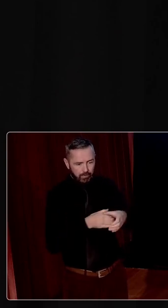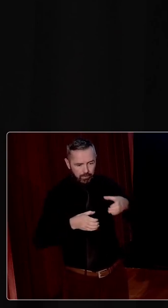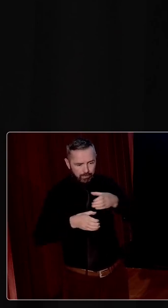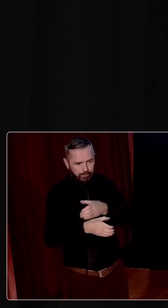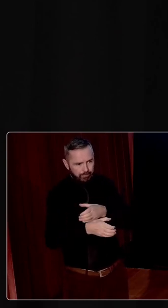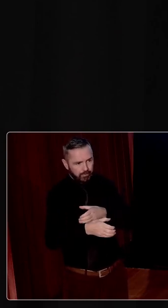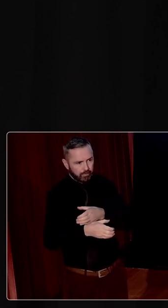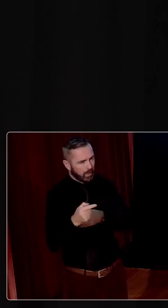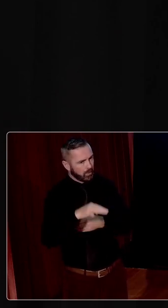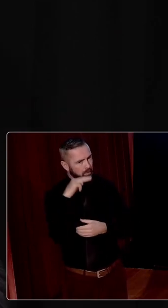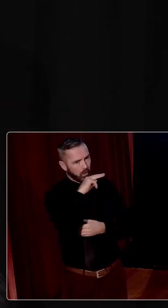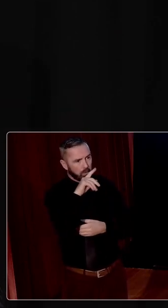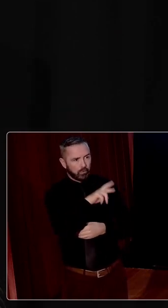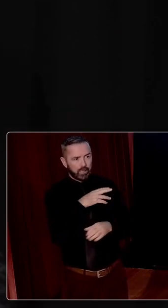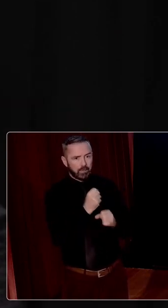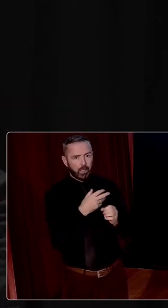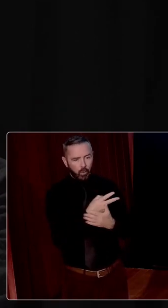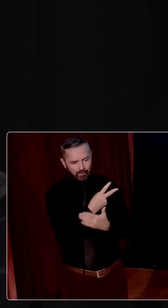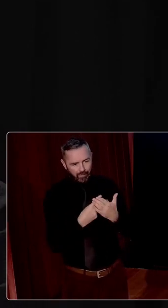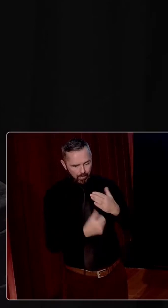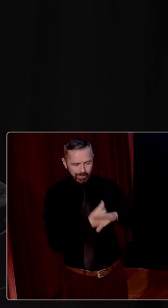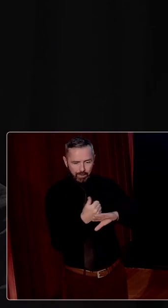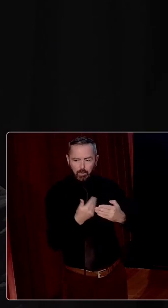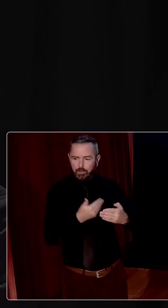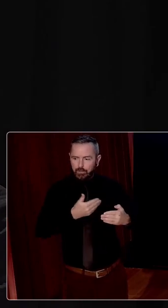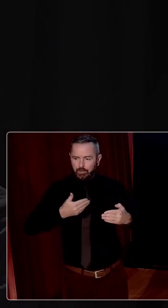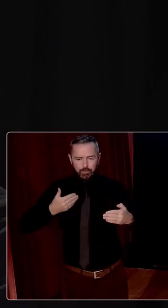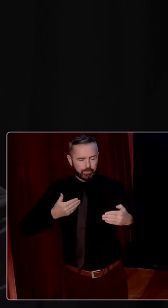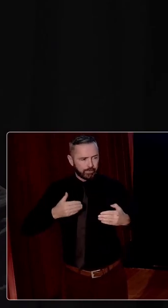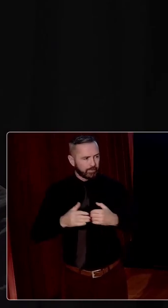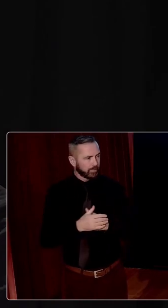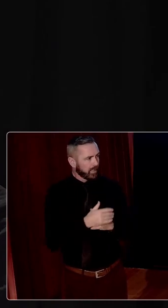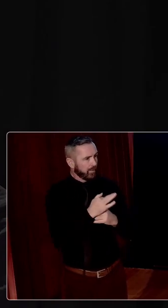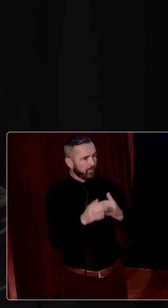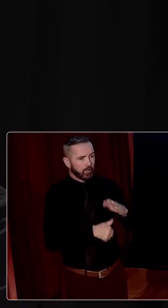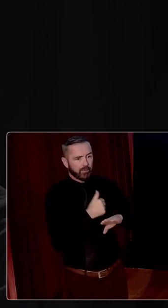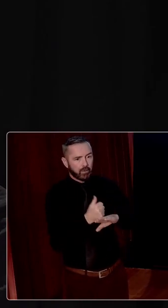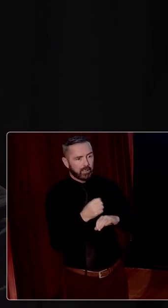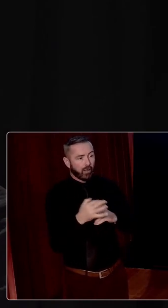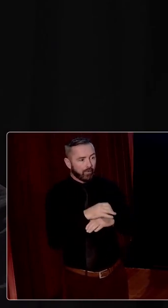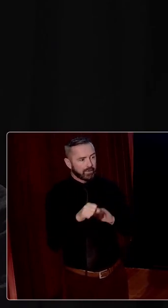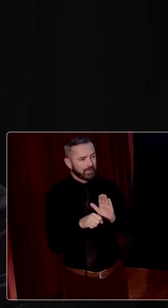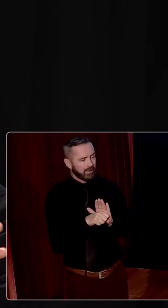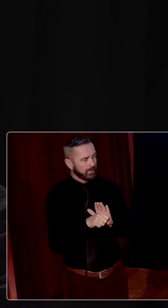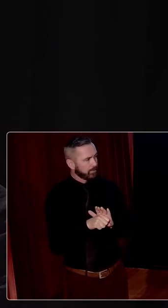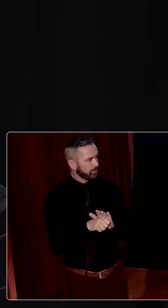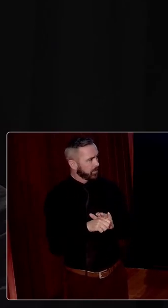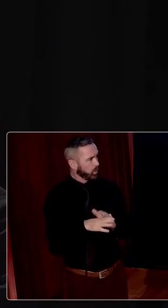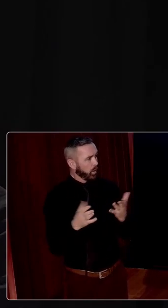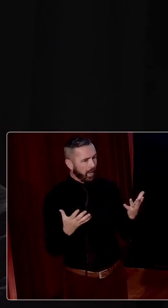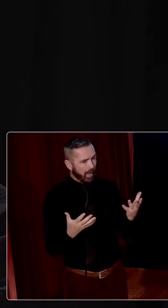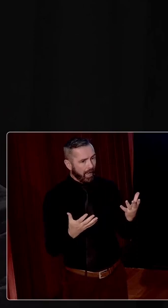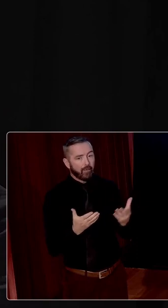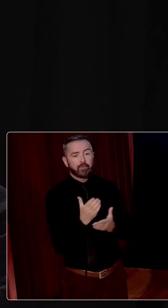is significant. It was really about the values that have been established in previous decades since the foundation of the state. So there is a degree